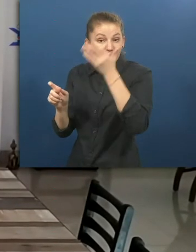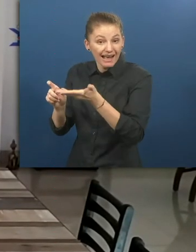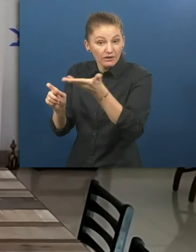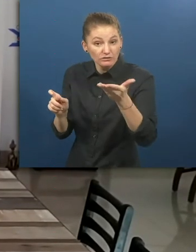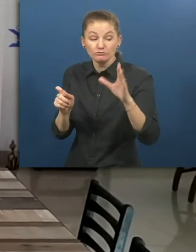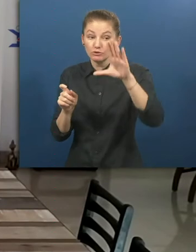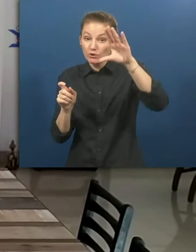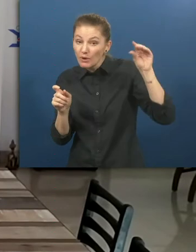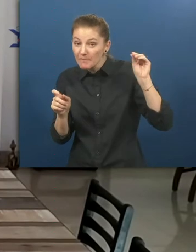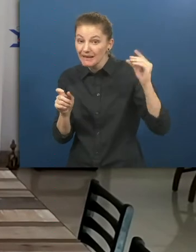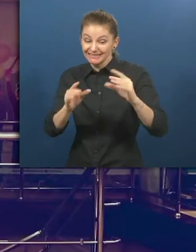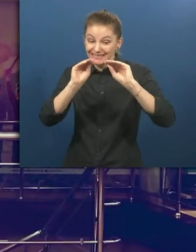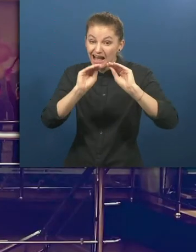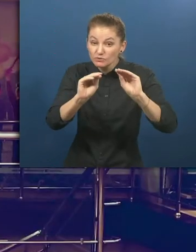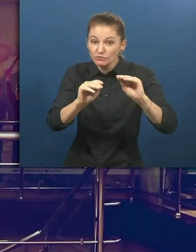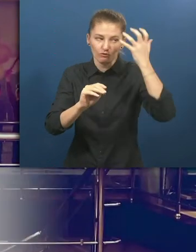and the government.